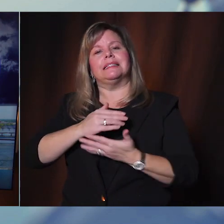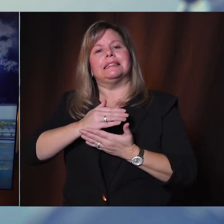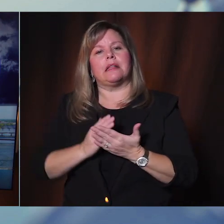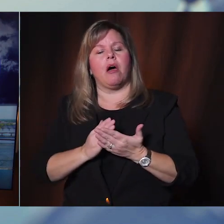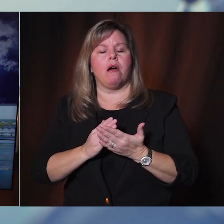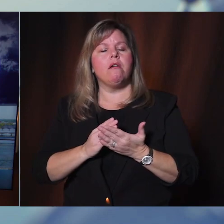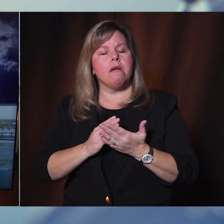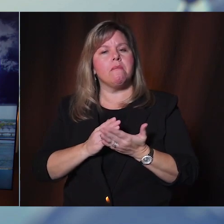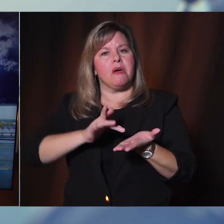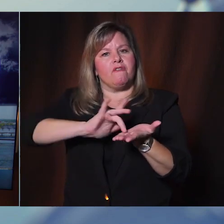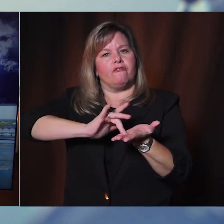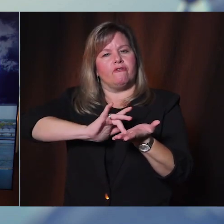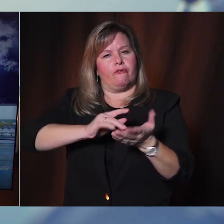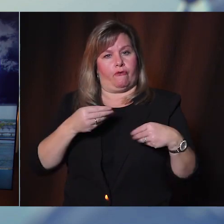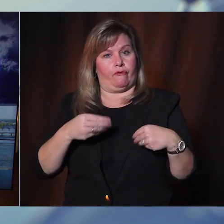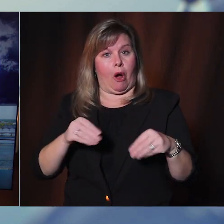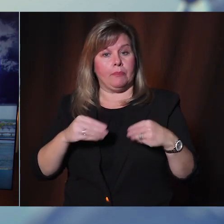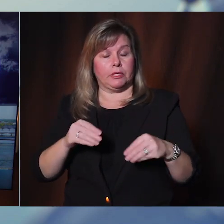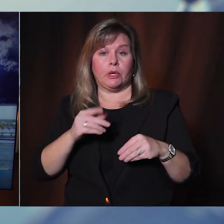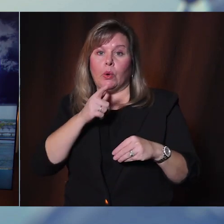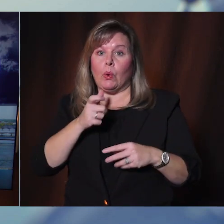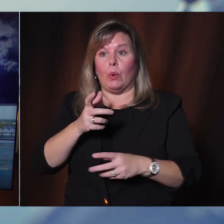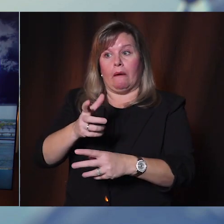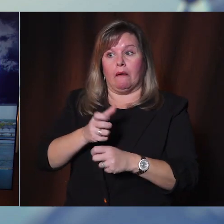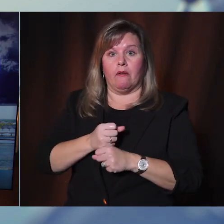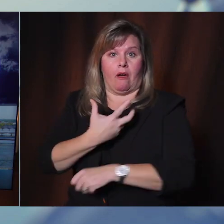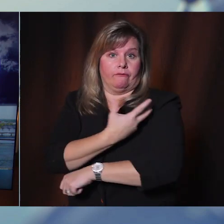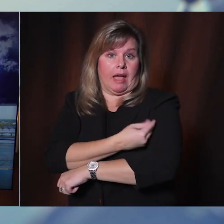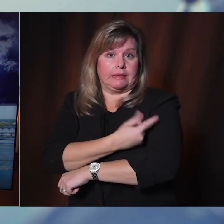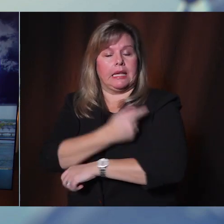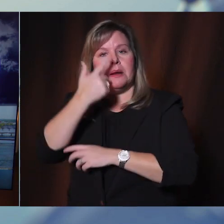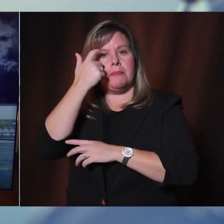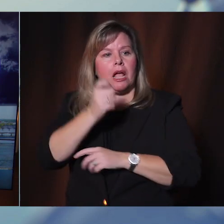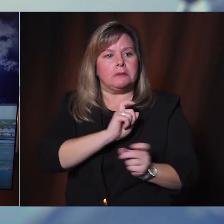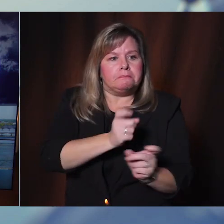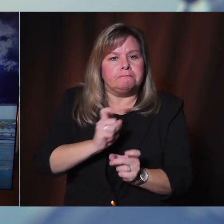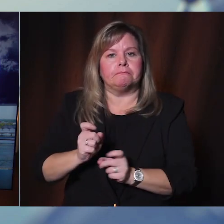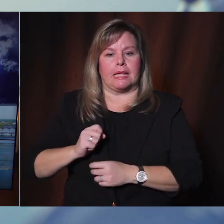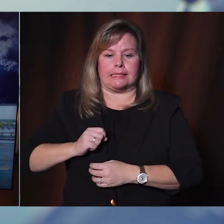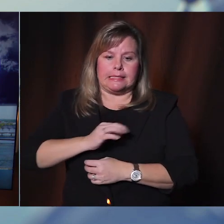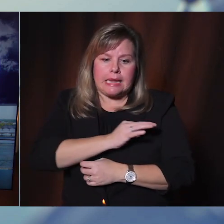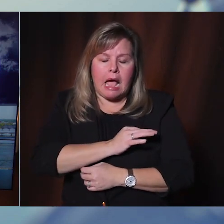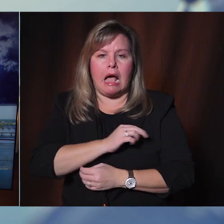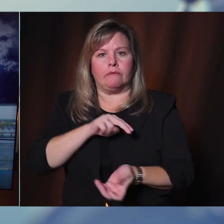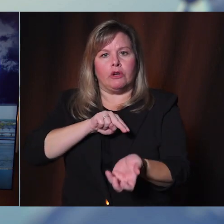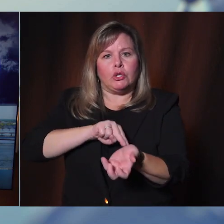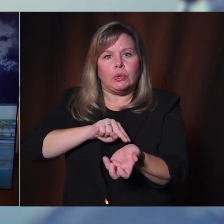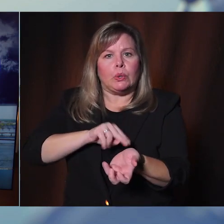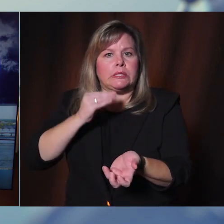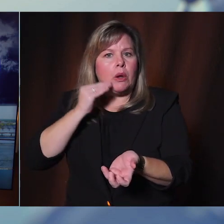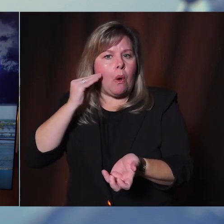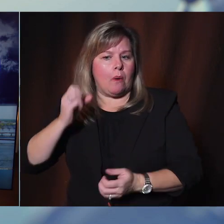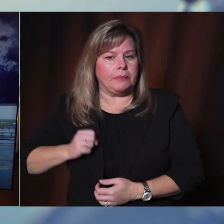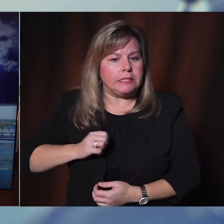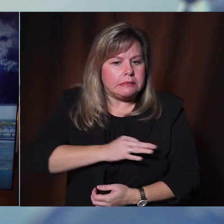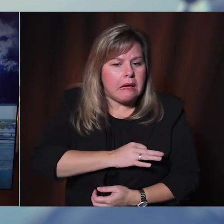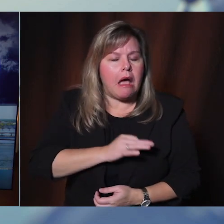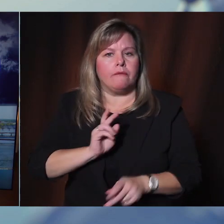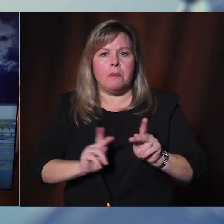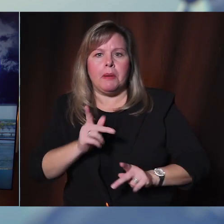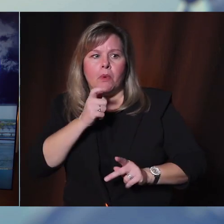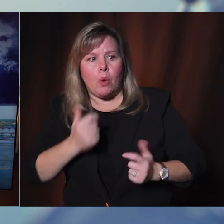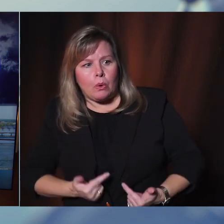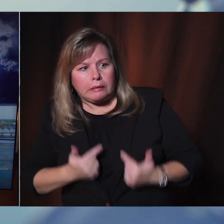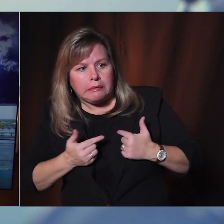receiving vaccine because they are under contract to vaccinate staff and residents at skilled nursing facilities and long-term care